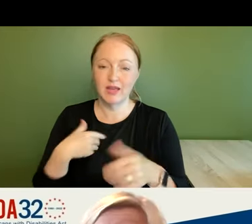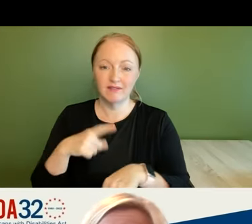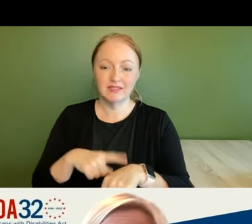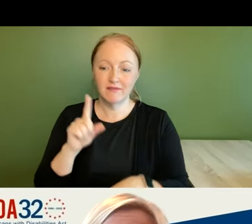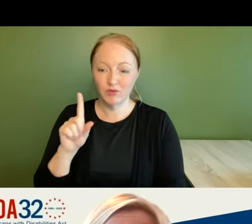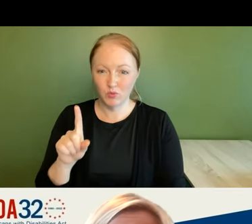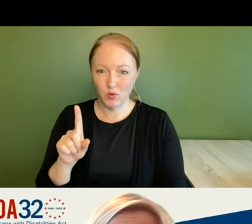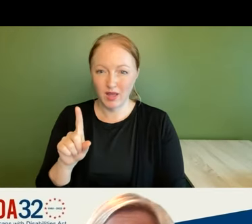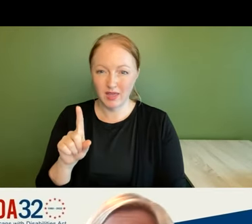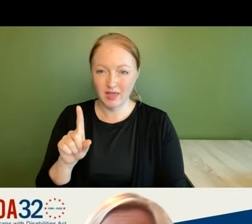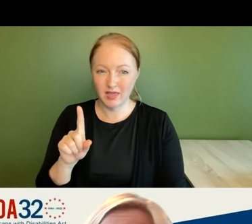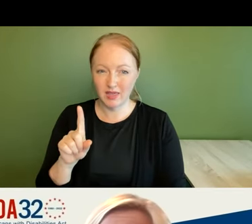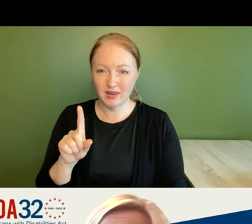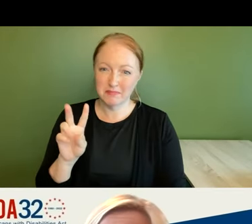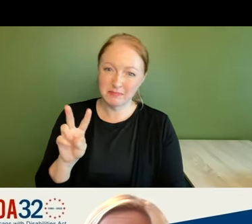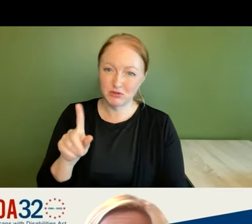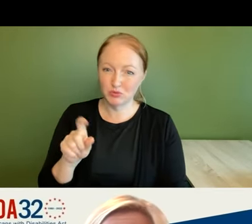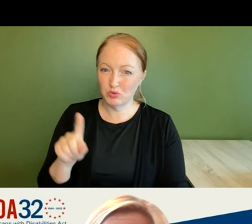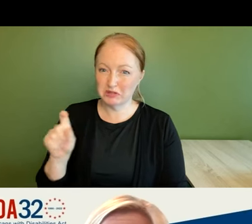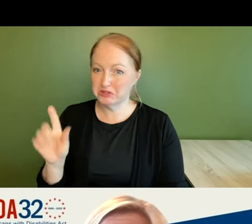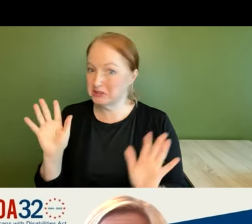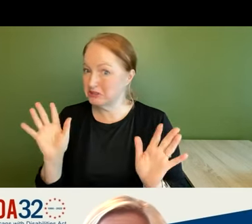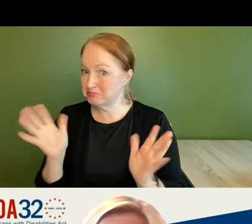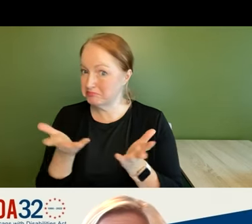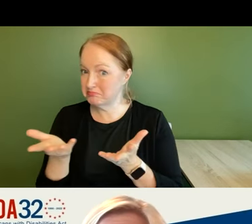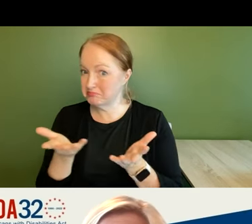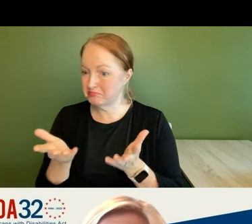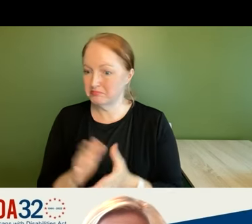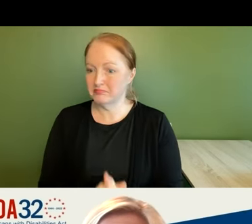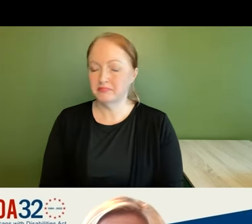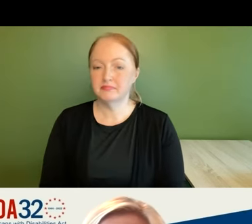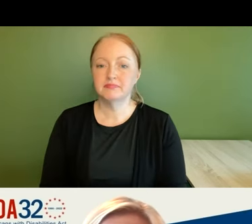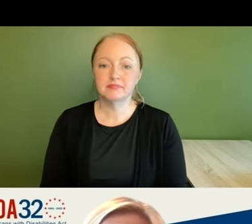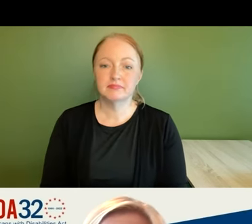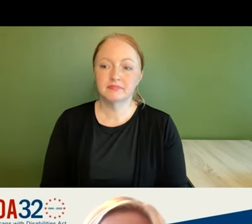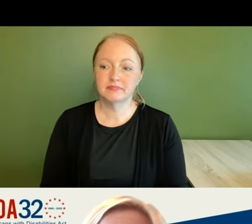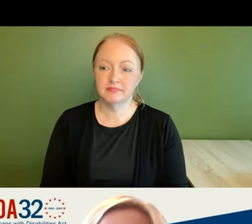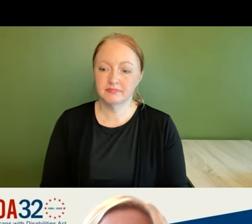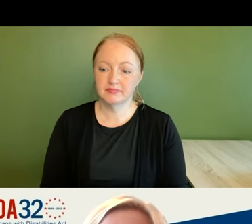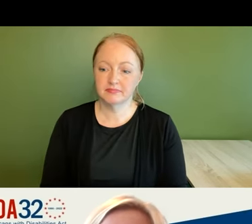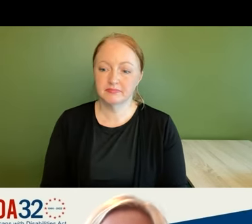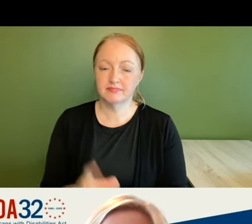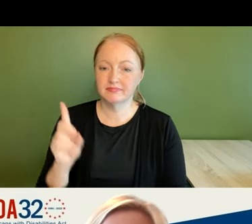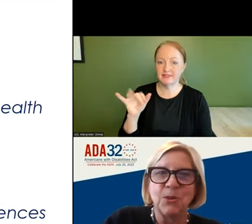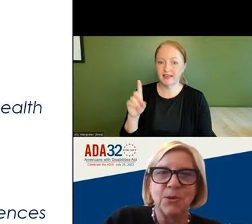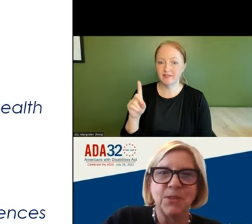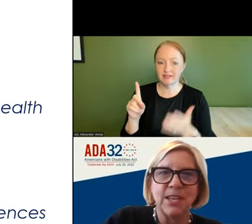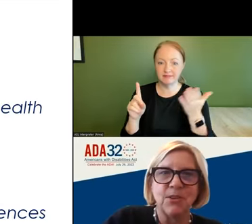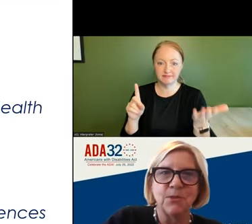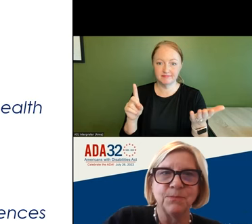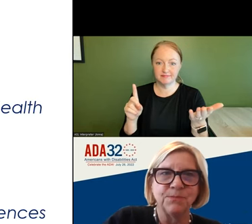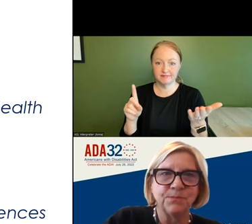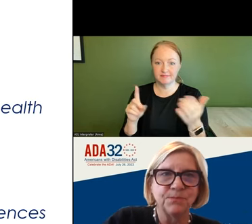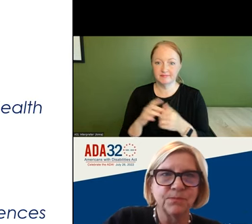one one maybe two questions if if anybody um david let's hear from you